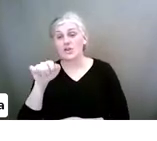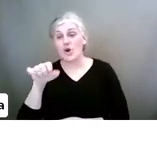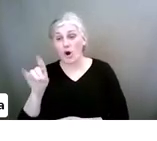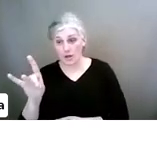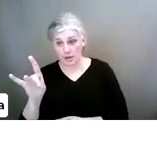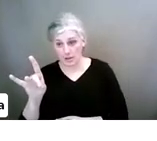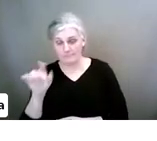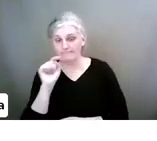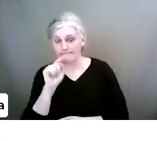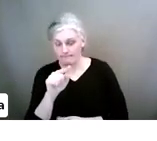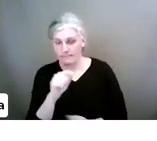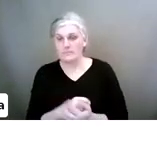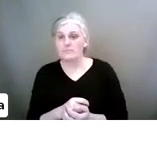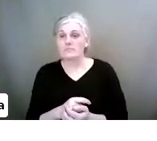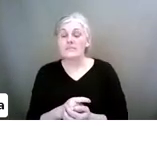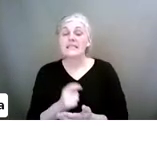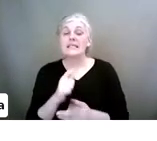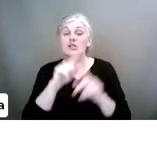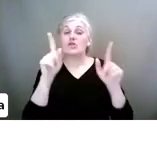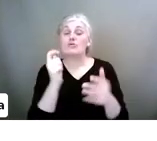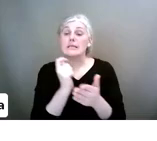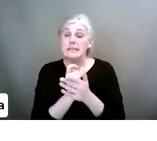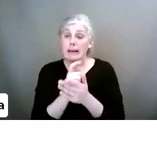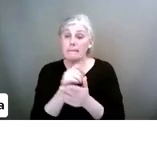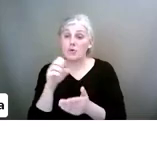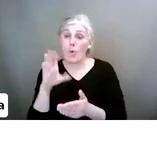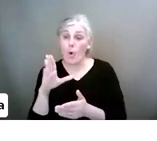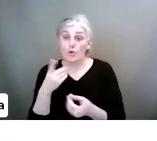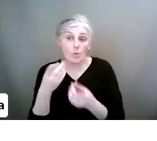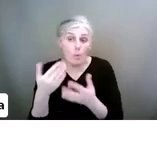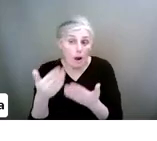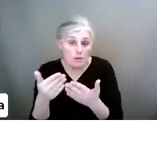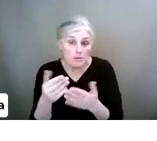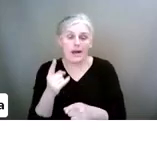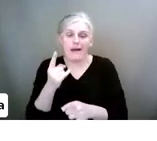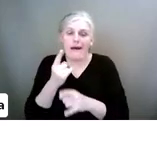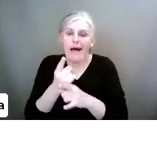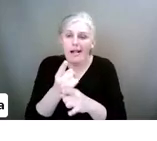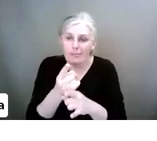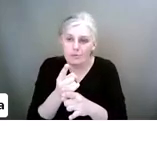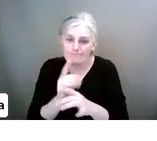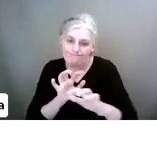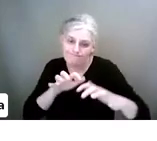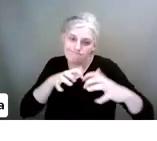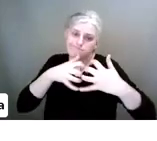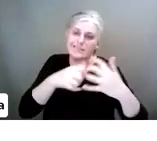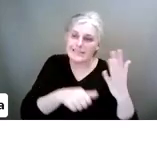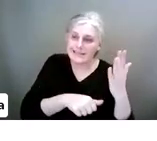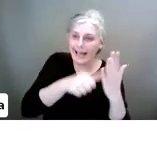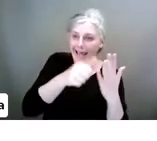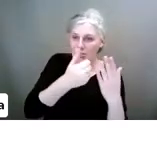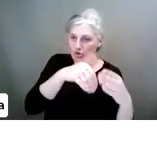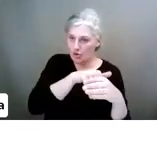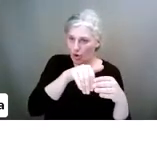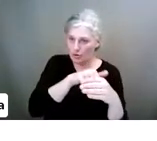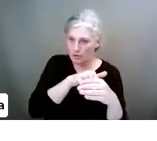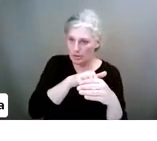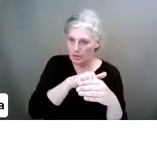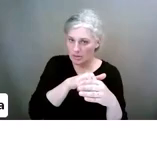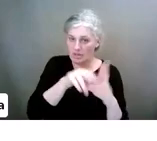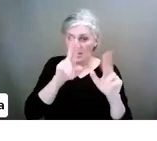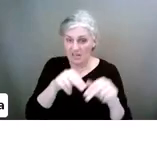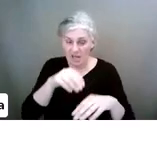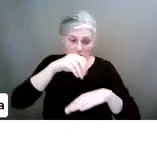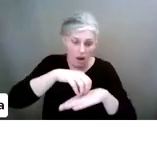know, these screen time tools, what do they do? They help you with age-appropriate content. You can turn off enough purchases. They